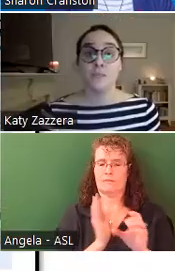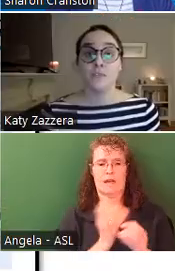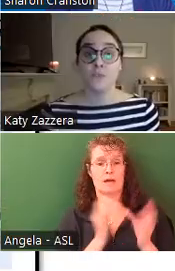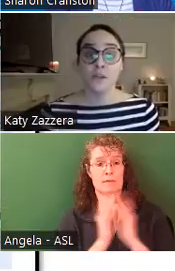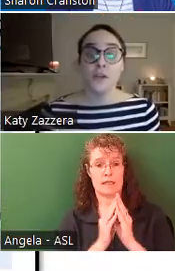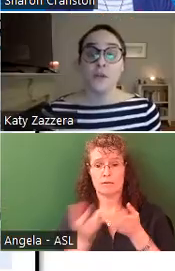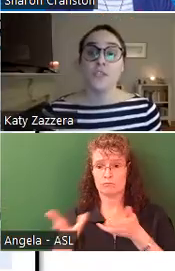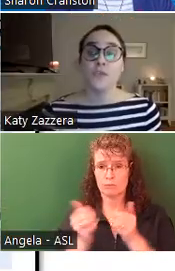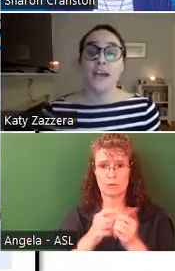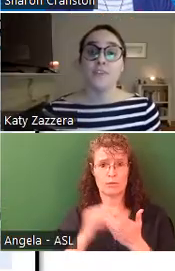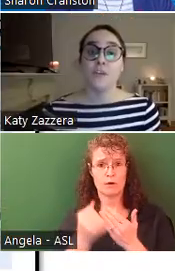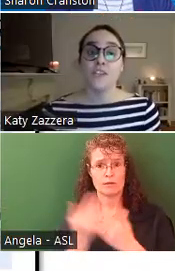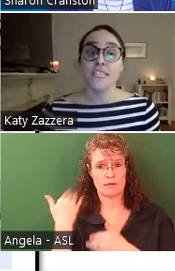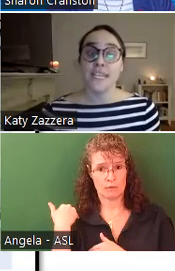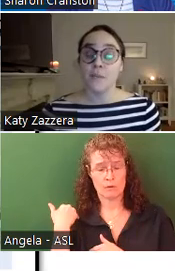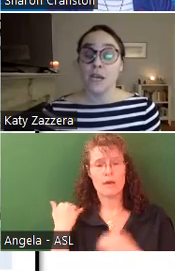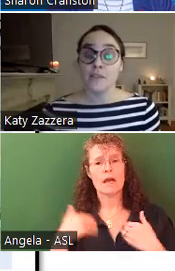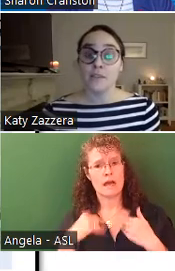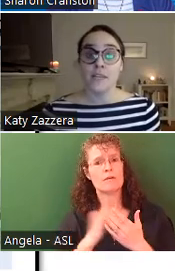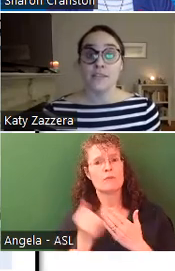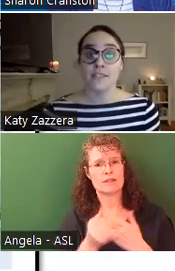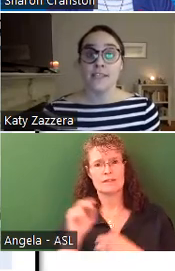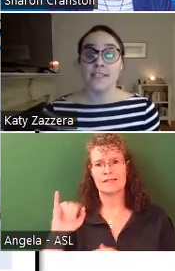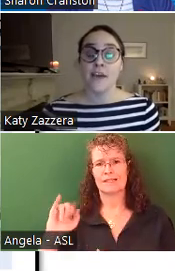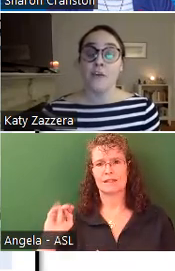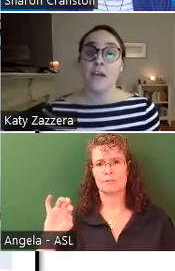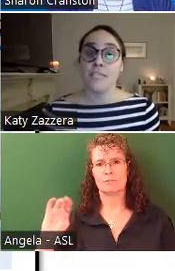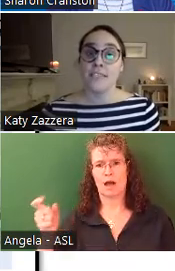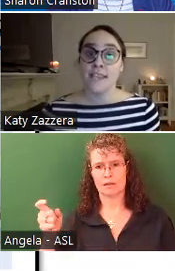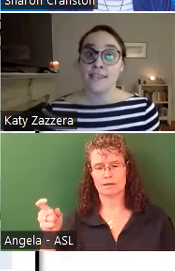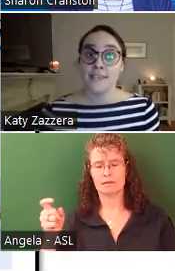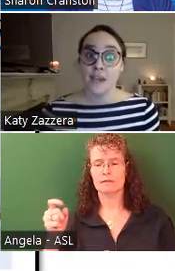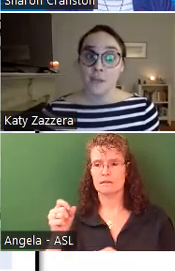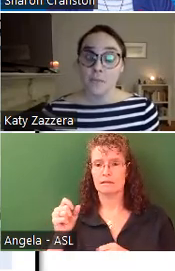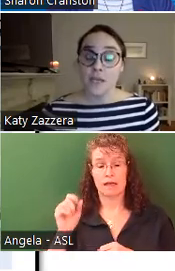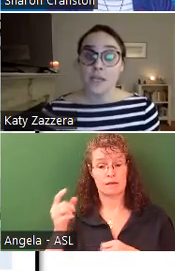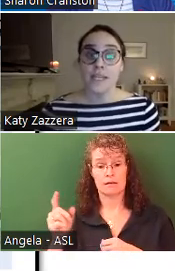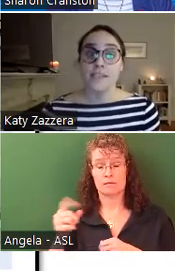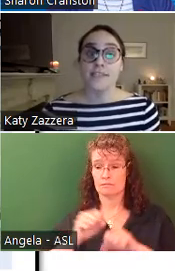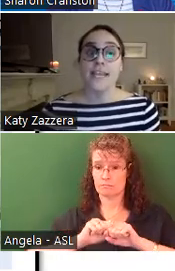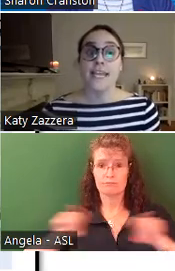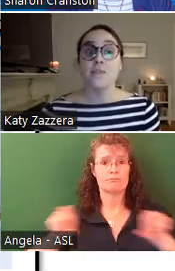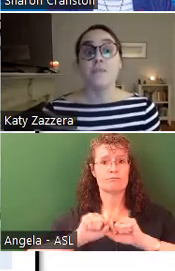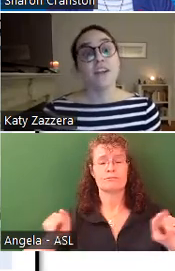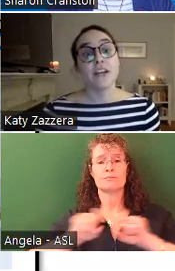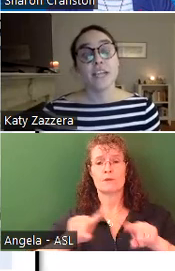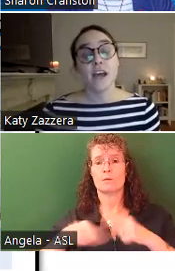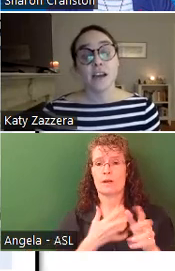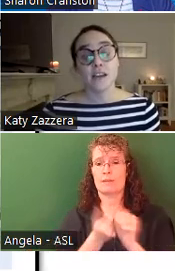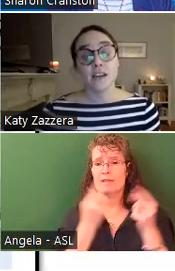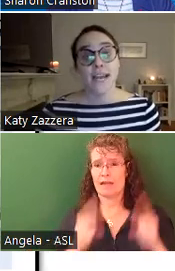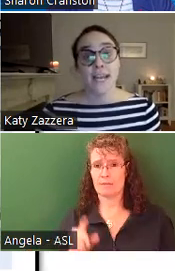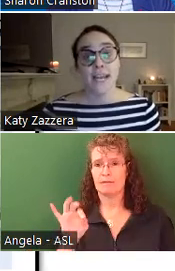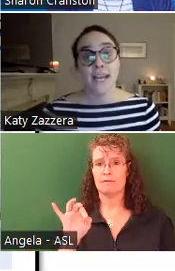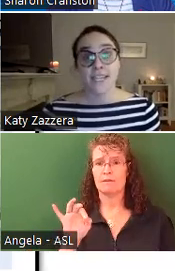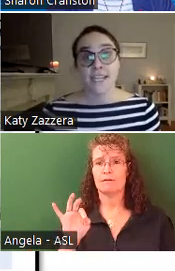the project before, we do have a project inbox that sends out updates as they come. It is Hingham ferry doc